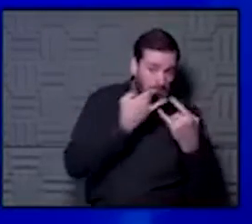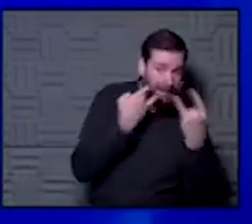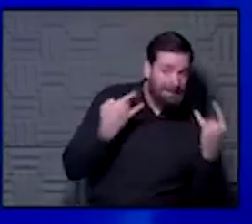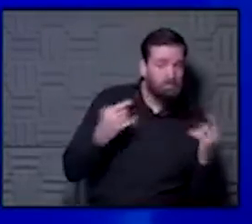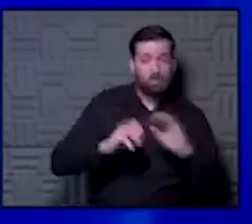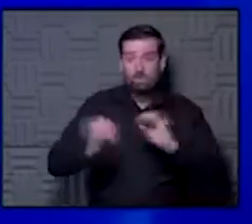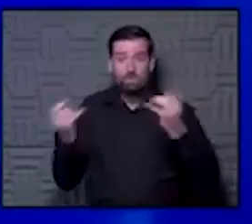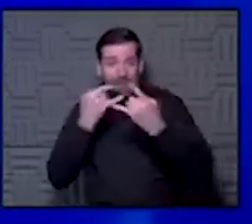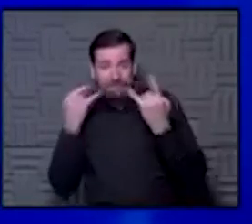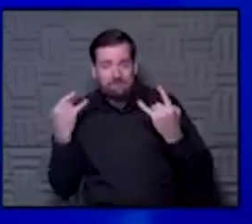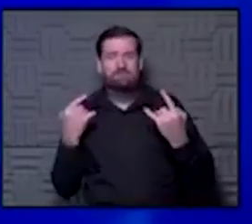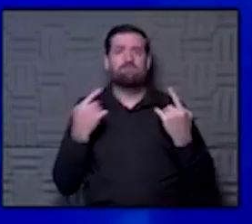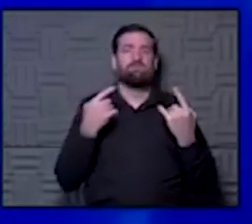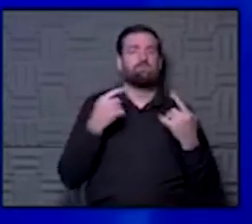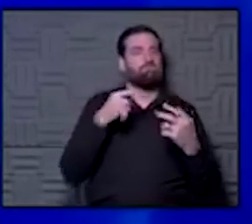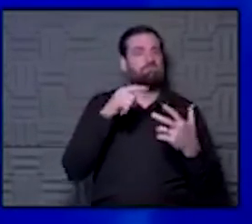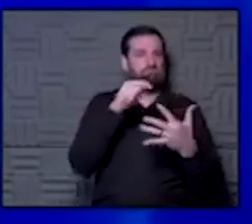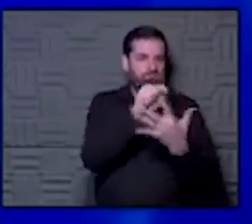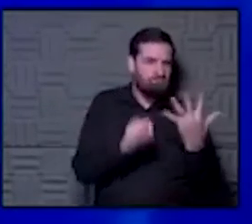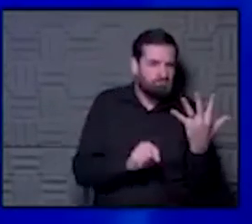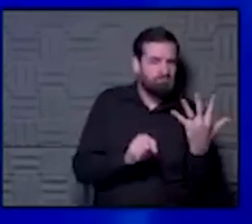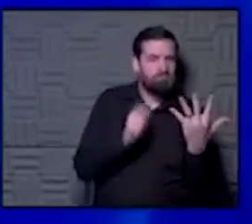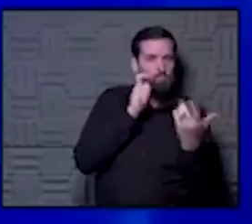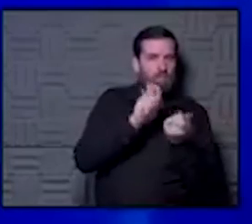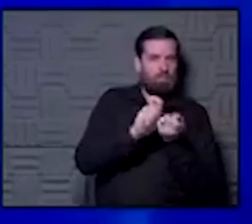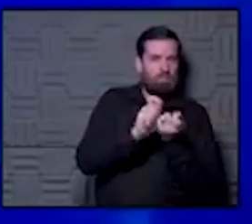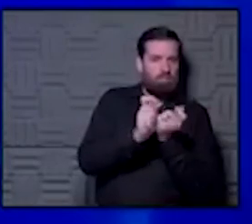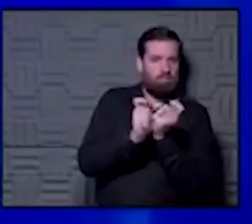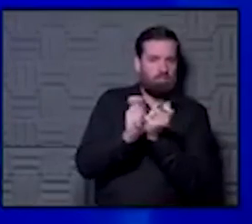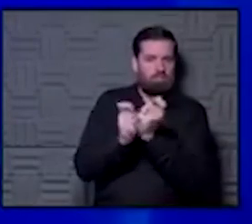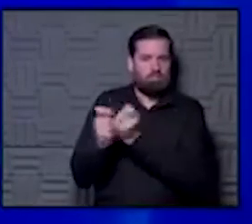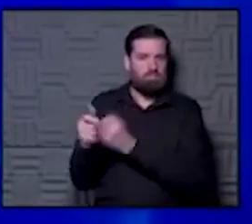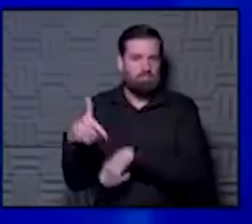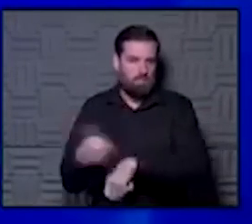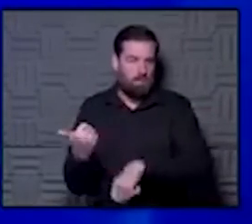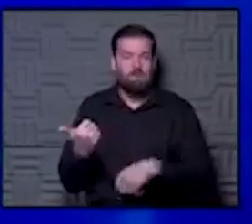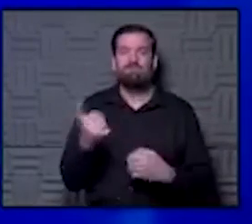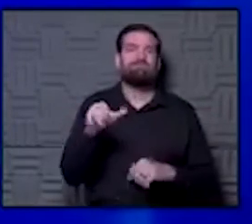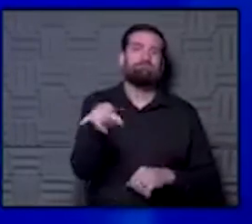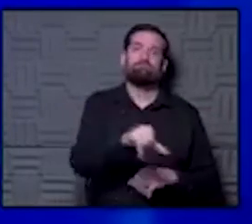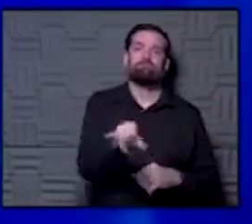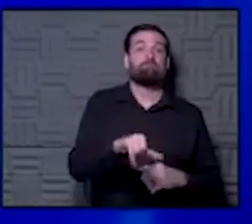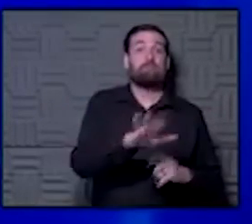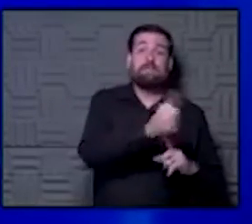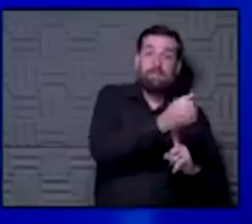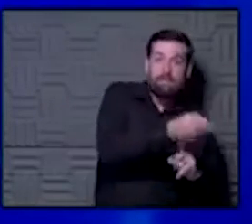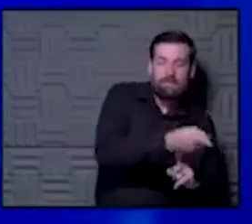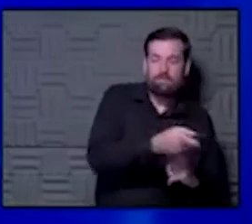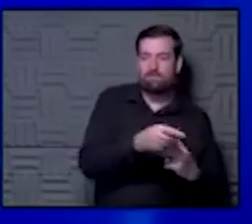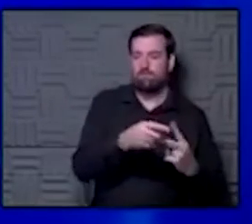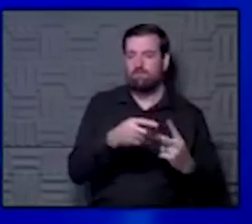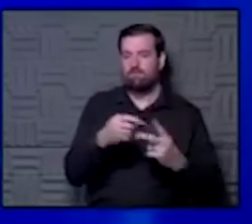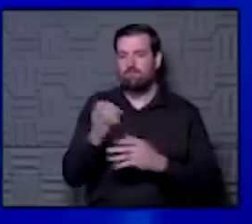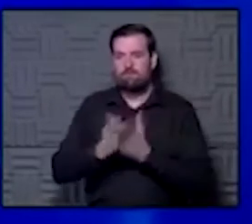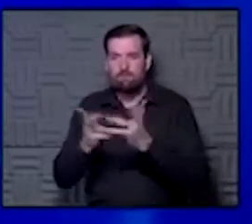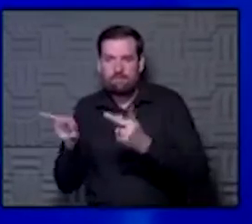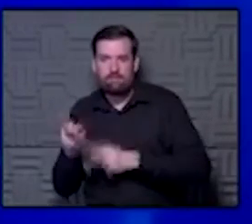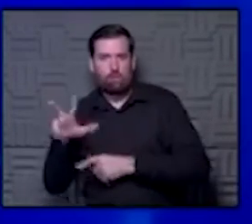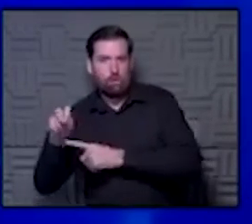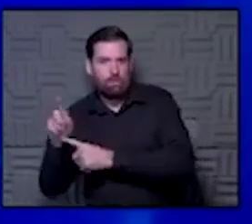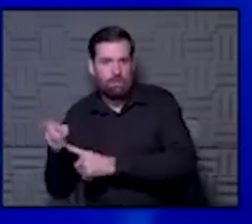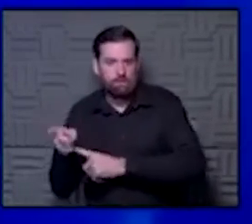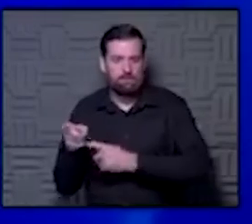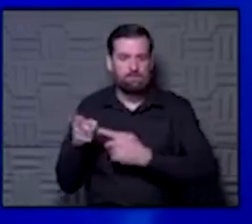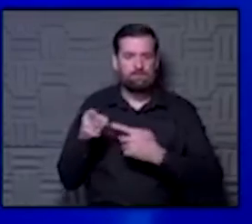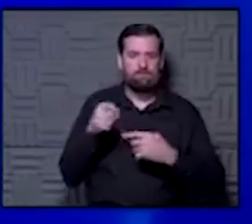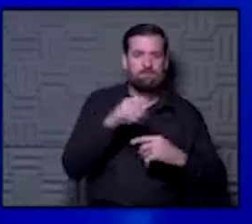There are a lot of things that are going to modify that. And it's kind of like the old thing that says 10 minutes. And then in some places, was 30 minutes.